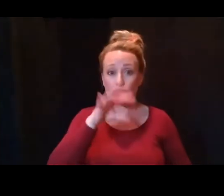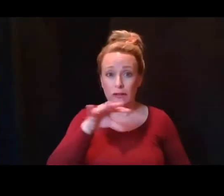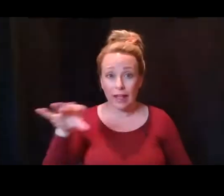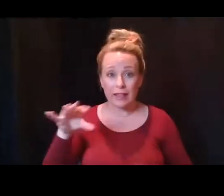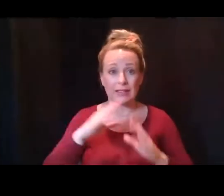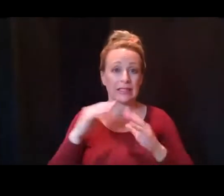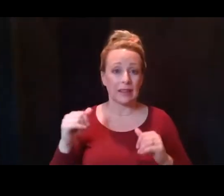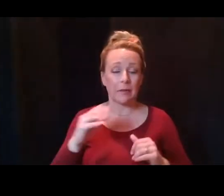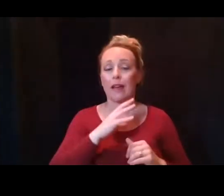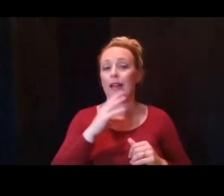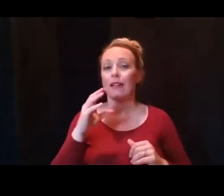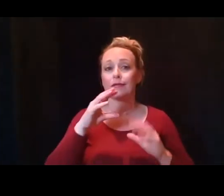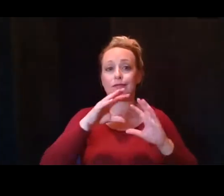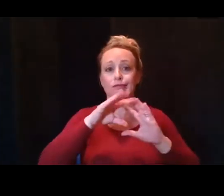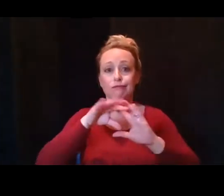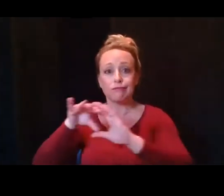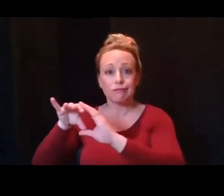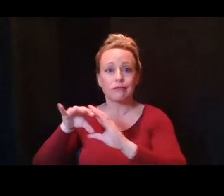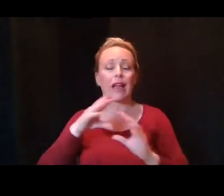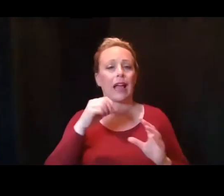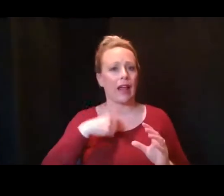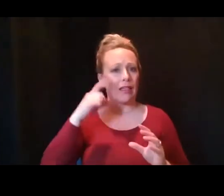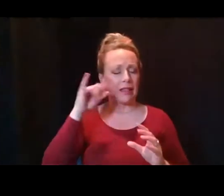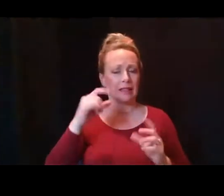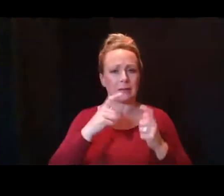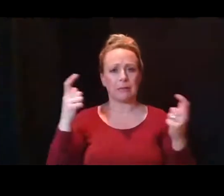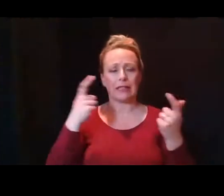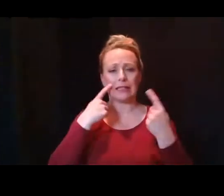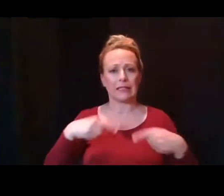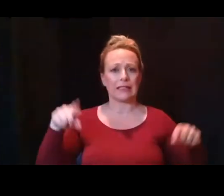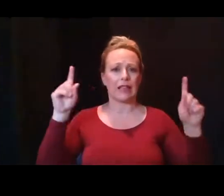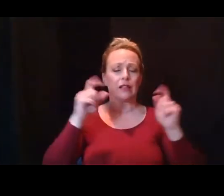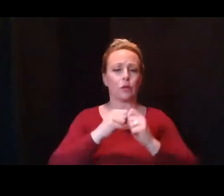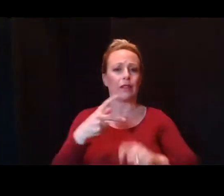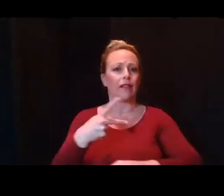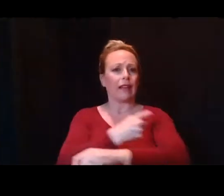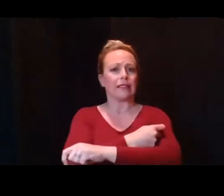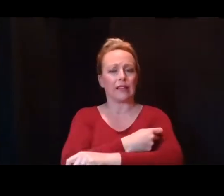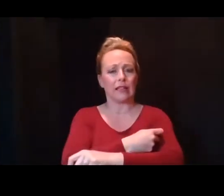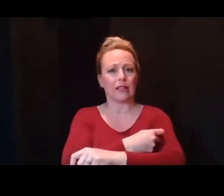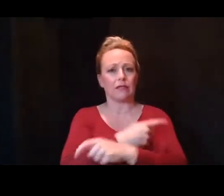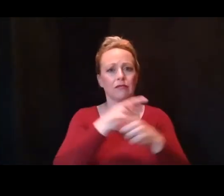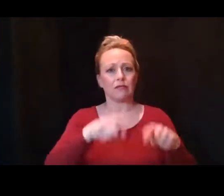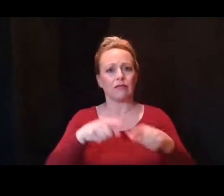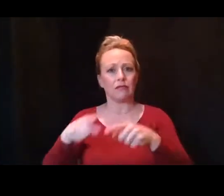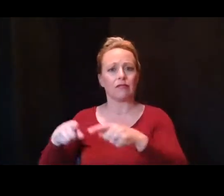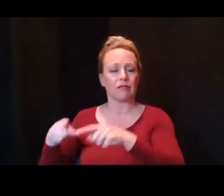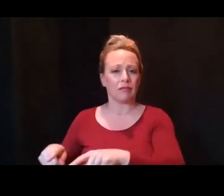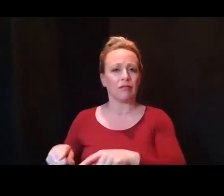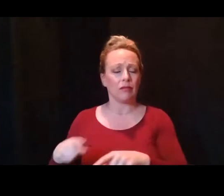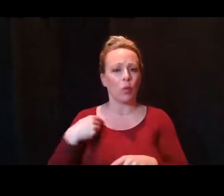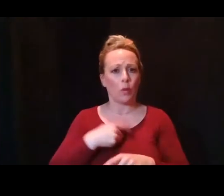I think it's a big success of this vaccine rollout that we've been able to identify this